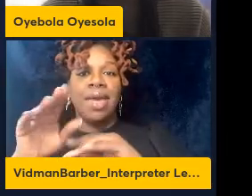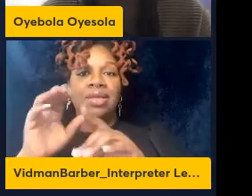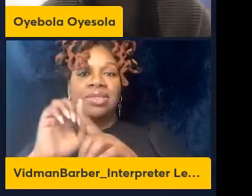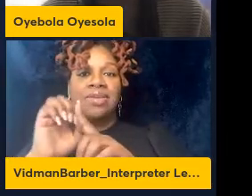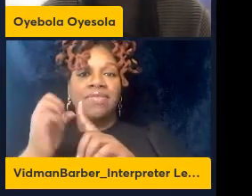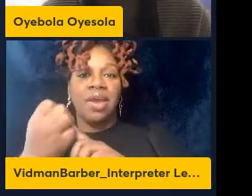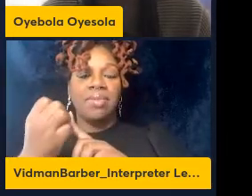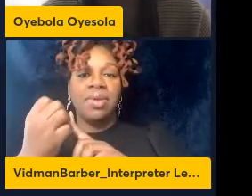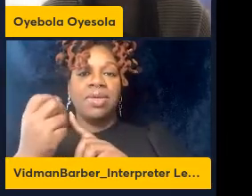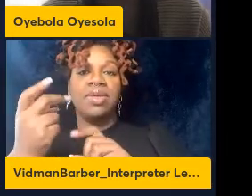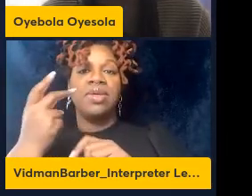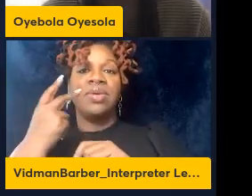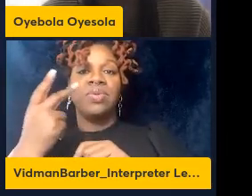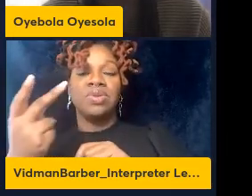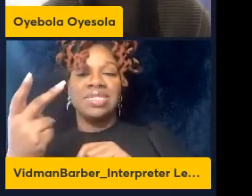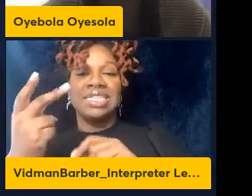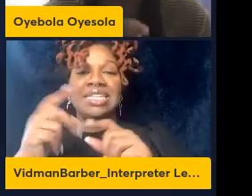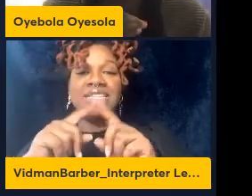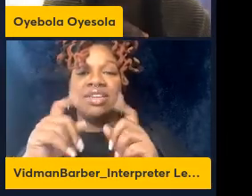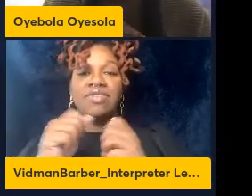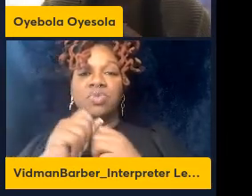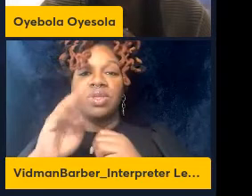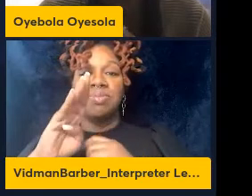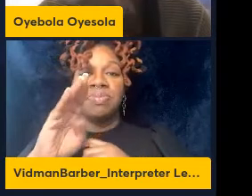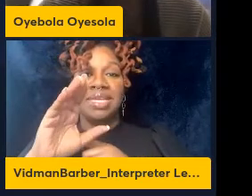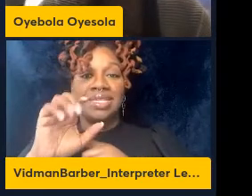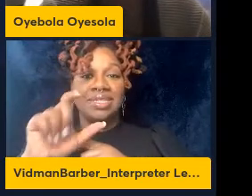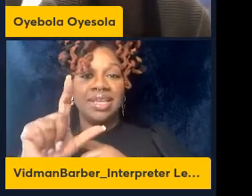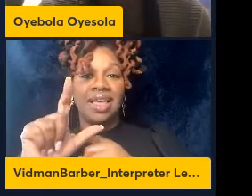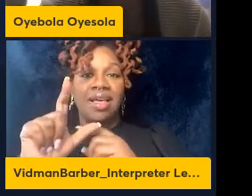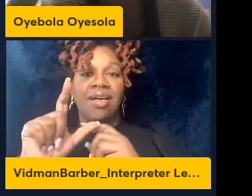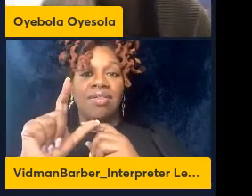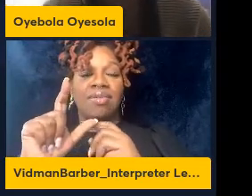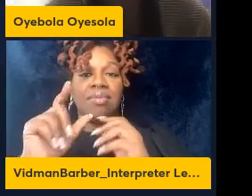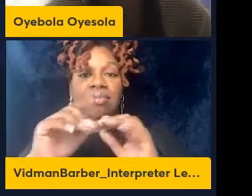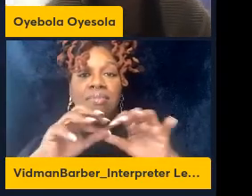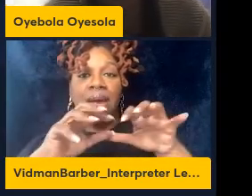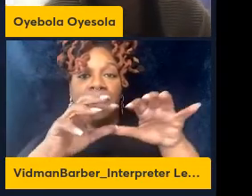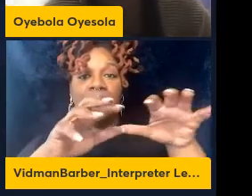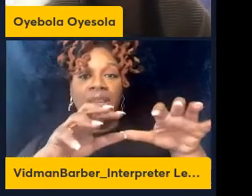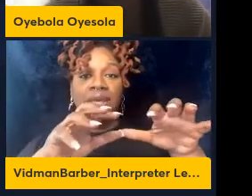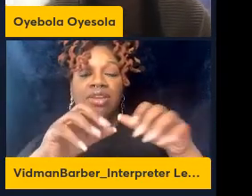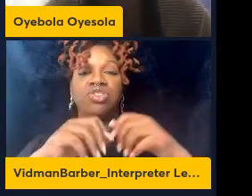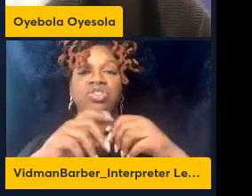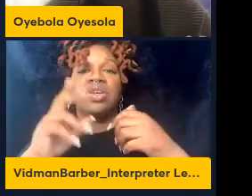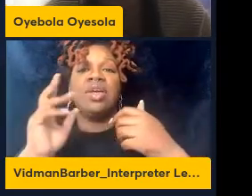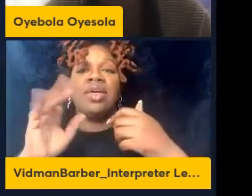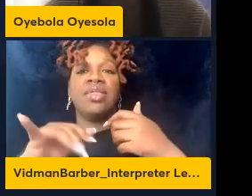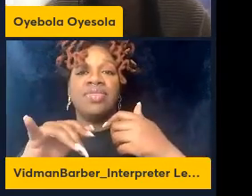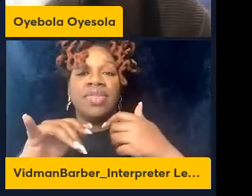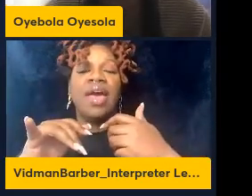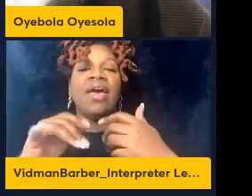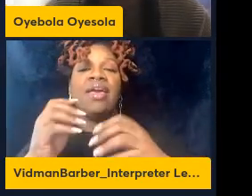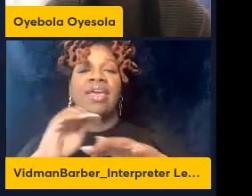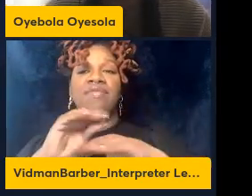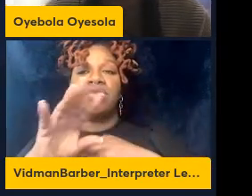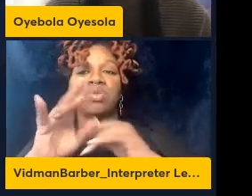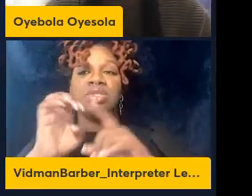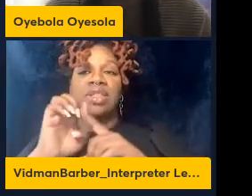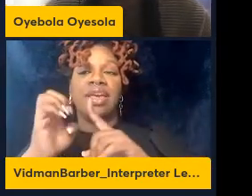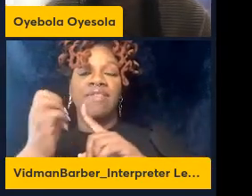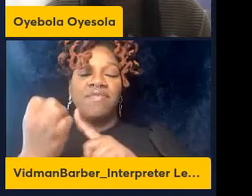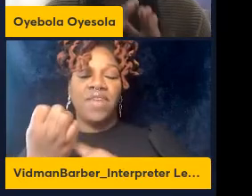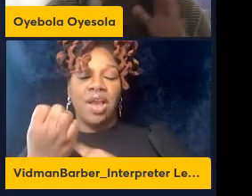in B-cell population is driving this environment dependent variation while differences in T